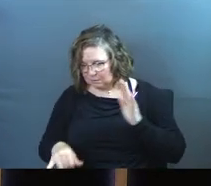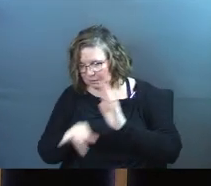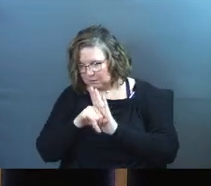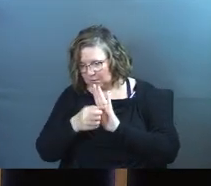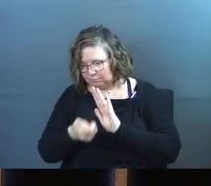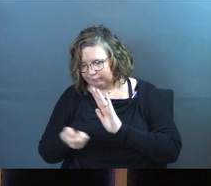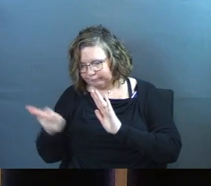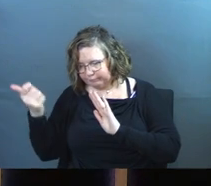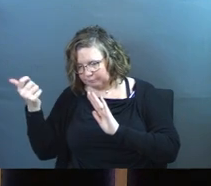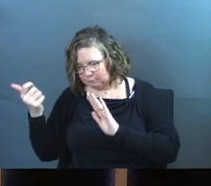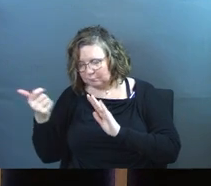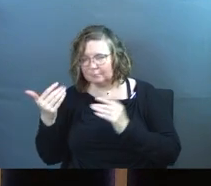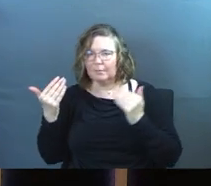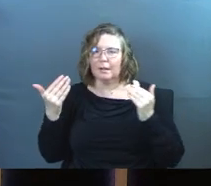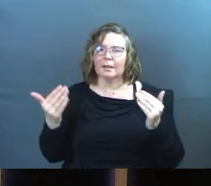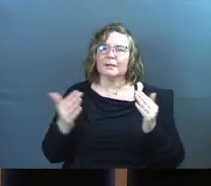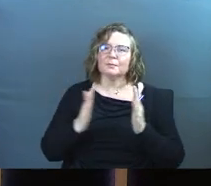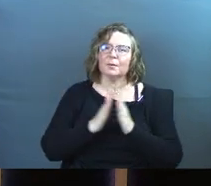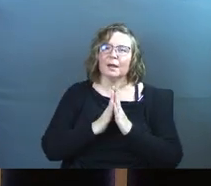Let's pray.